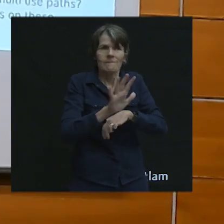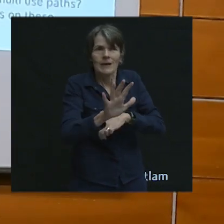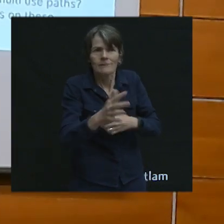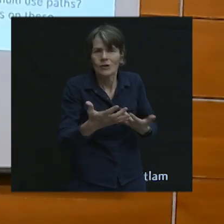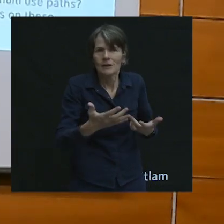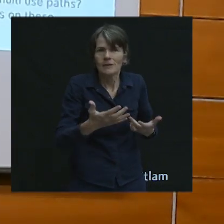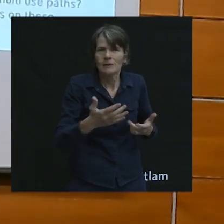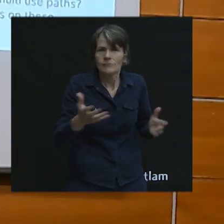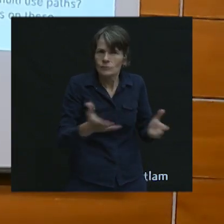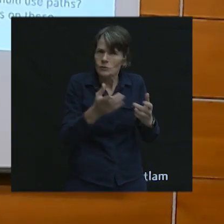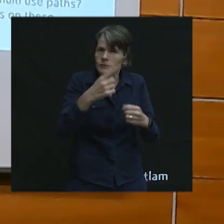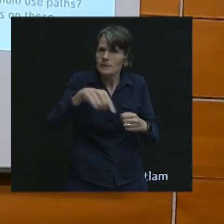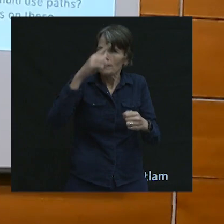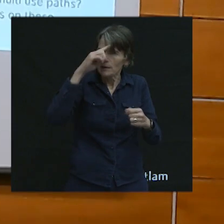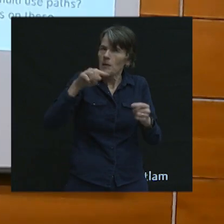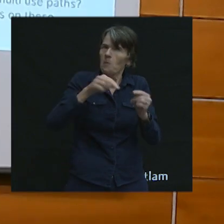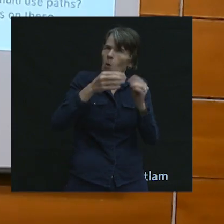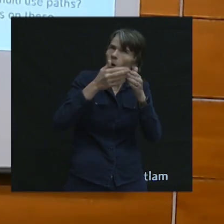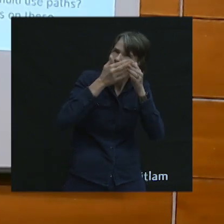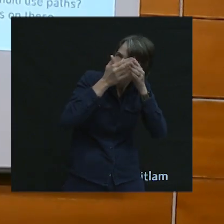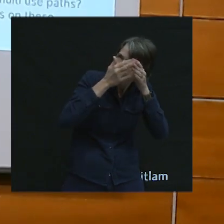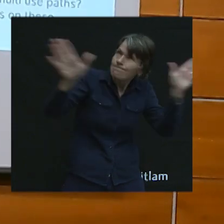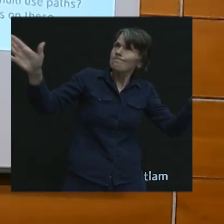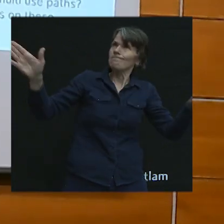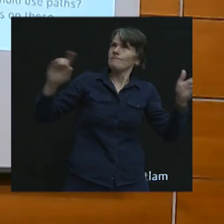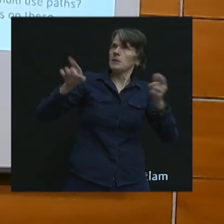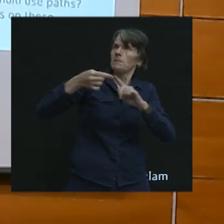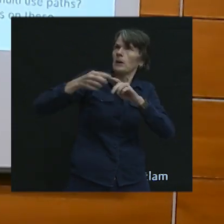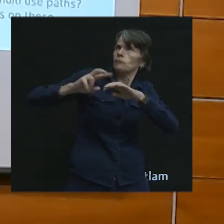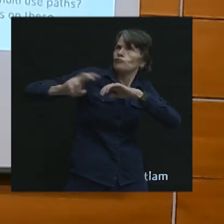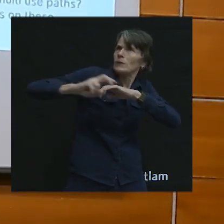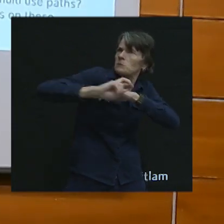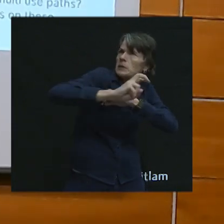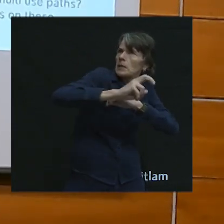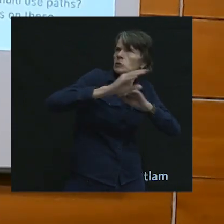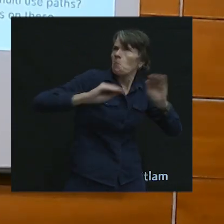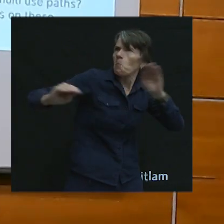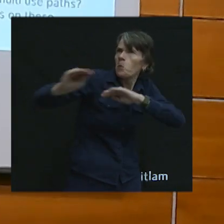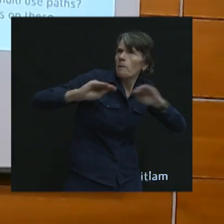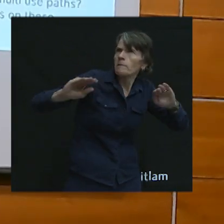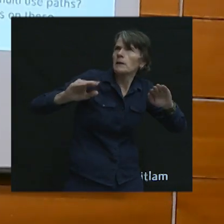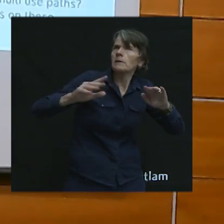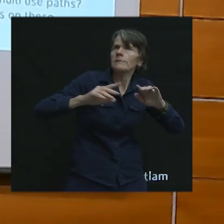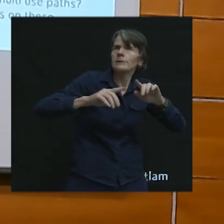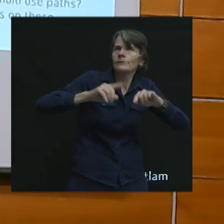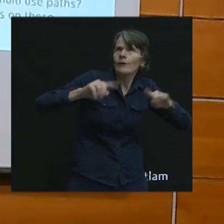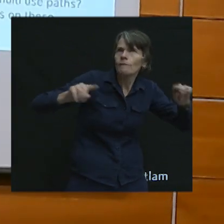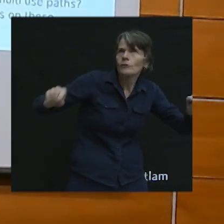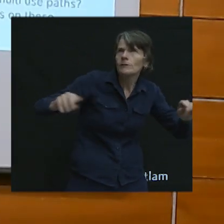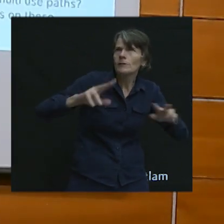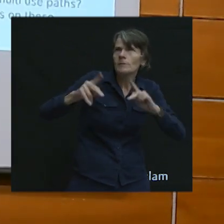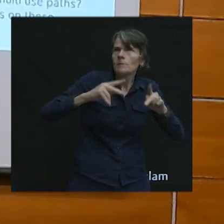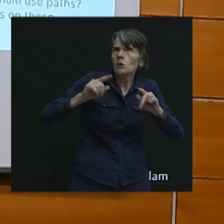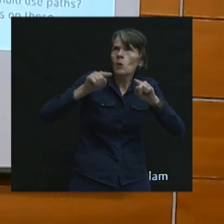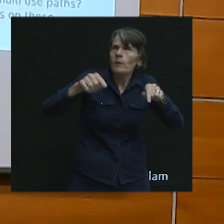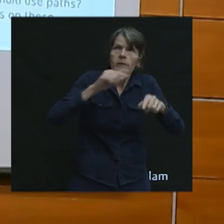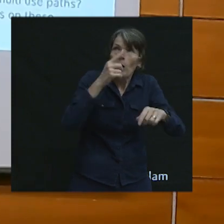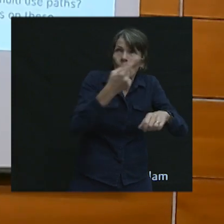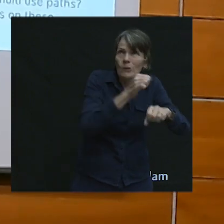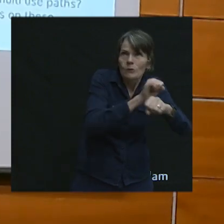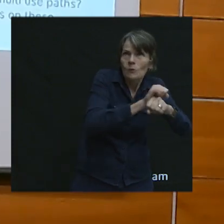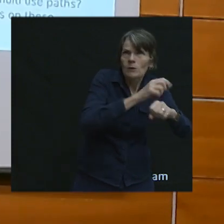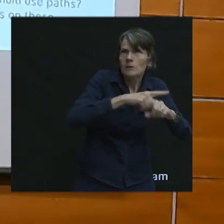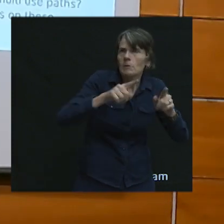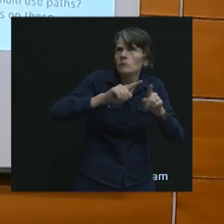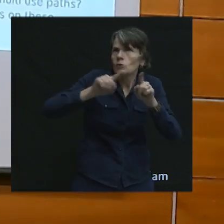to keep thinking about a broader sense of transportation and mobility needs, a more diversity of the places people need to go as they're